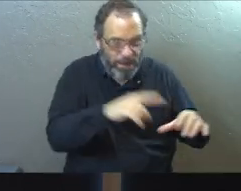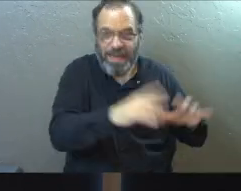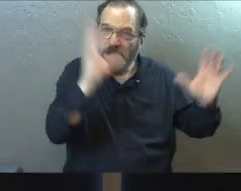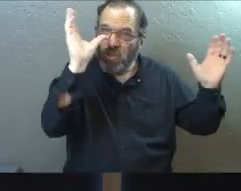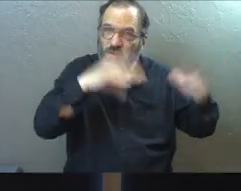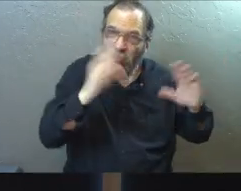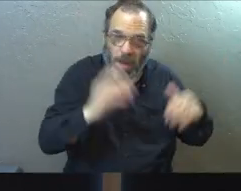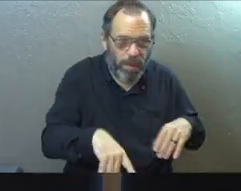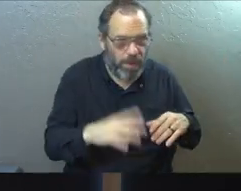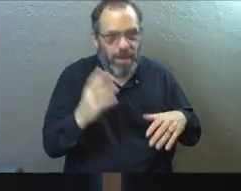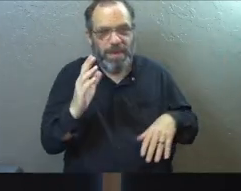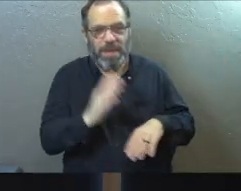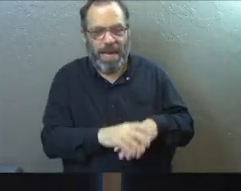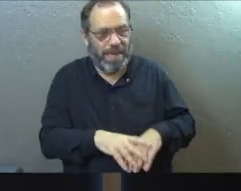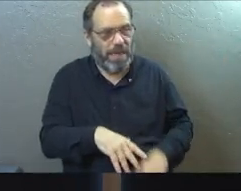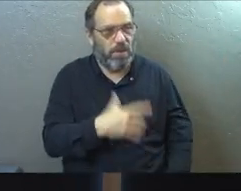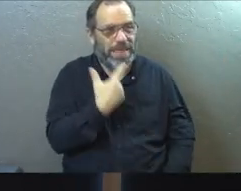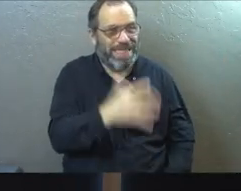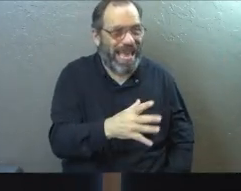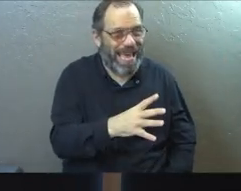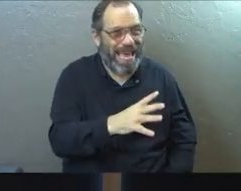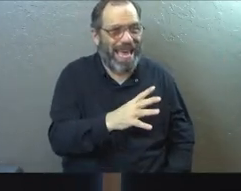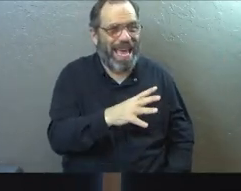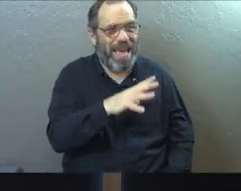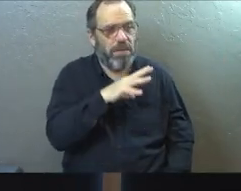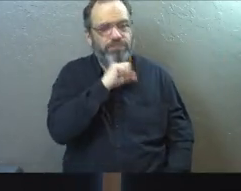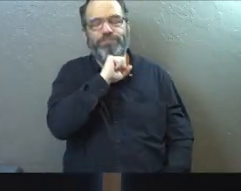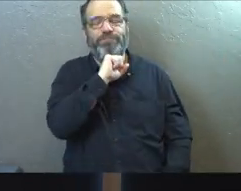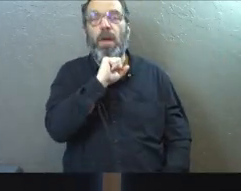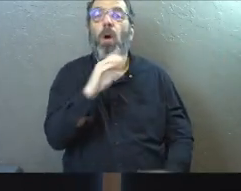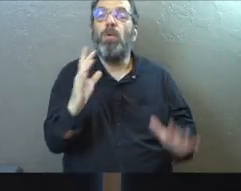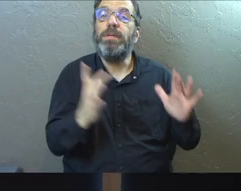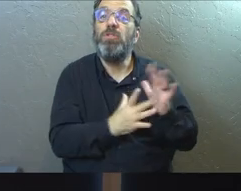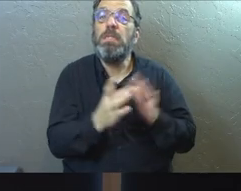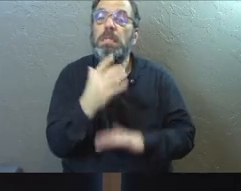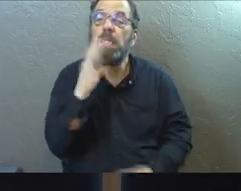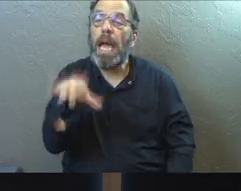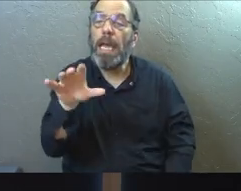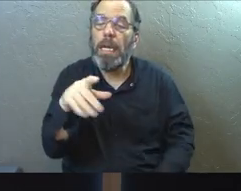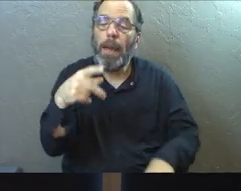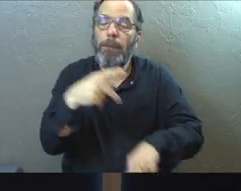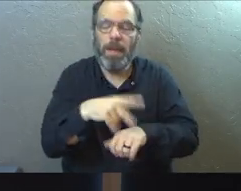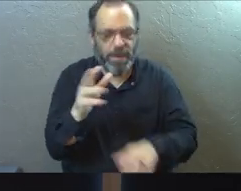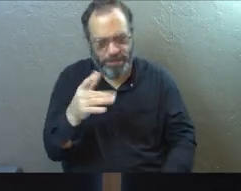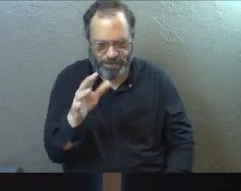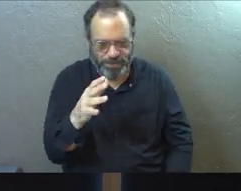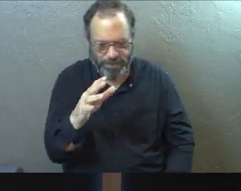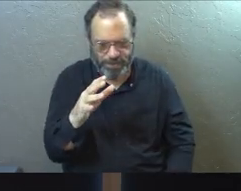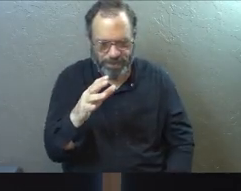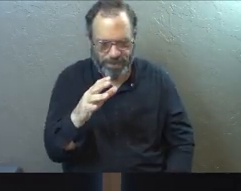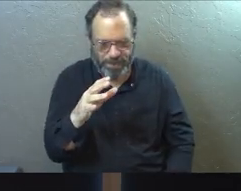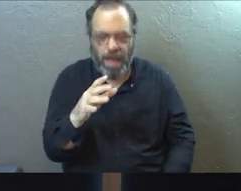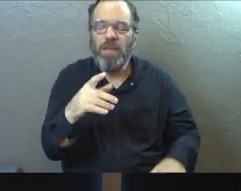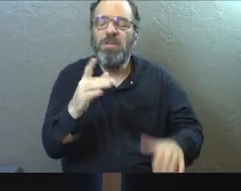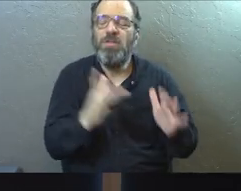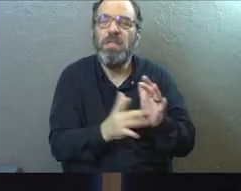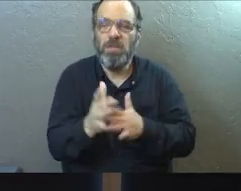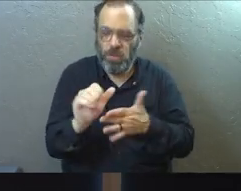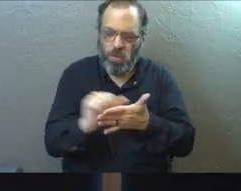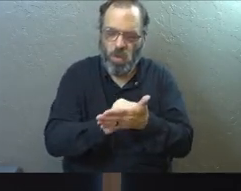in trouble. He was always like sticking his foot in his mouth. And, you know, it's like when Jesus is like, you know, he's going to wash Peter's feet.